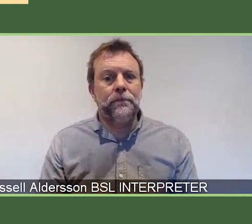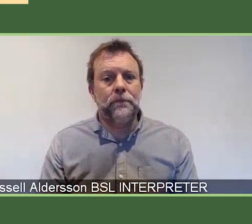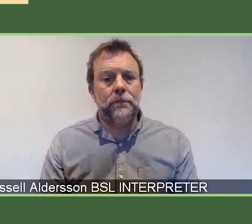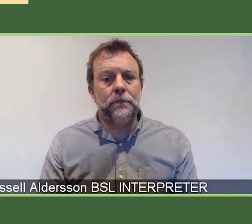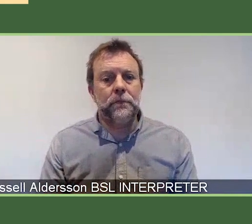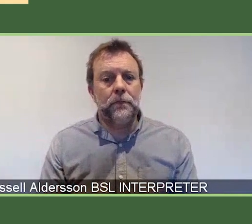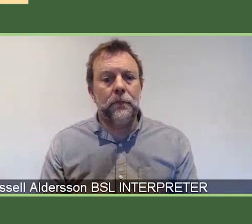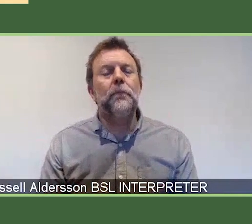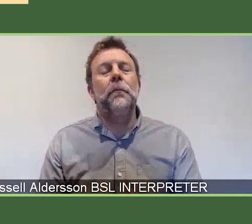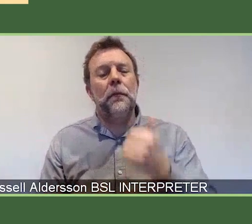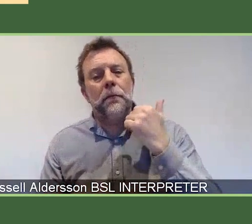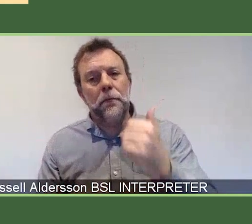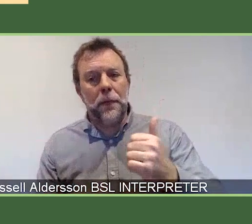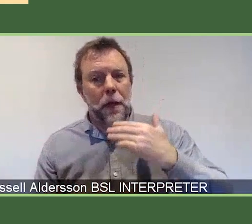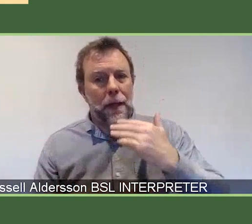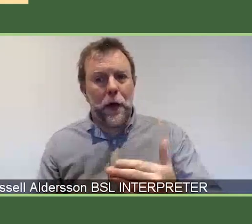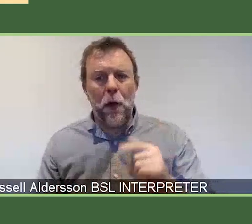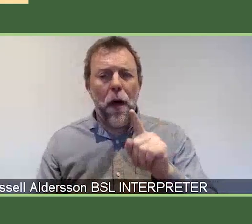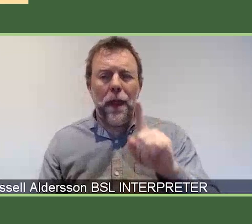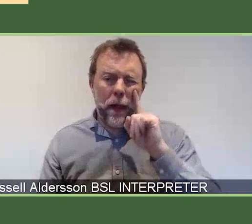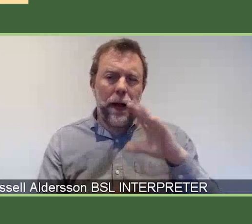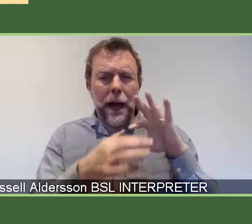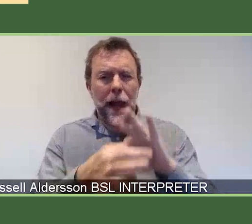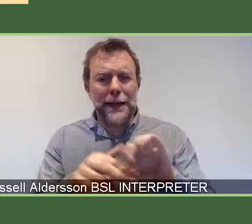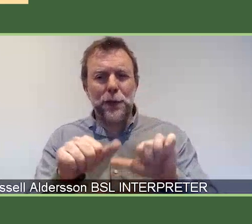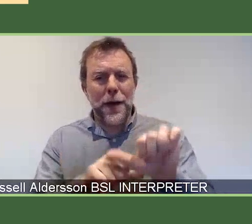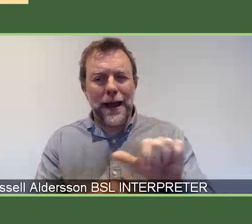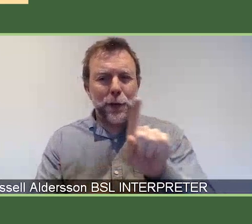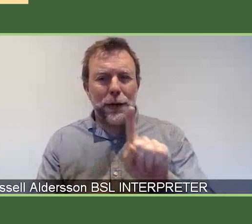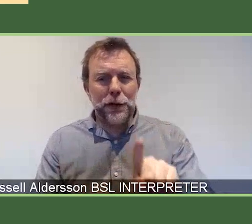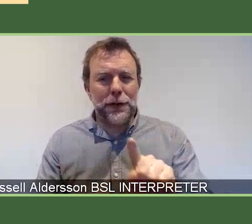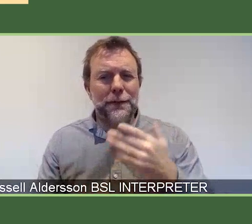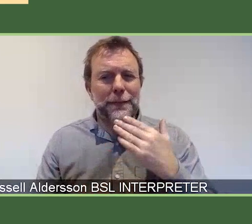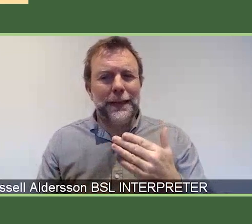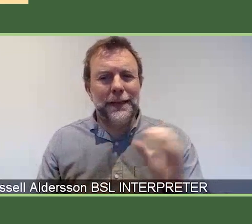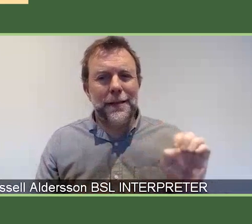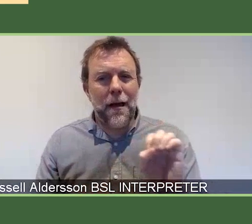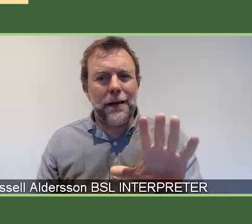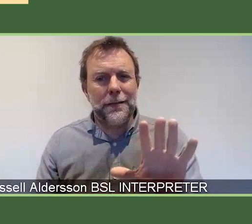Perfect. Thanks so much. And I think that ties in nicely to this next question. If we can go to the next slide.